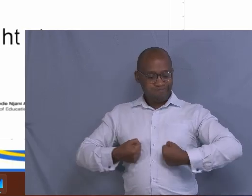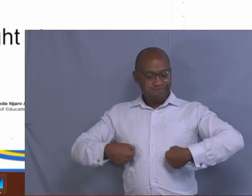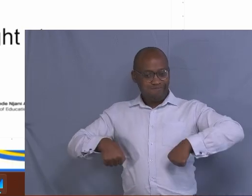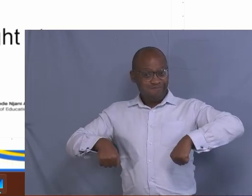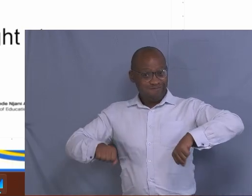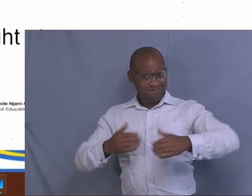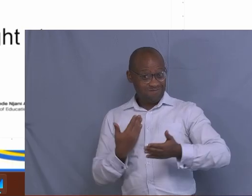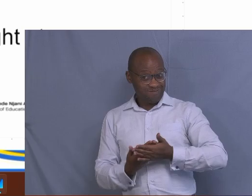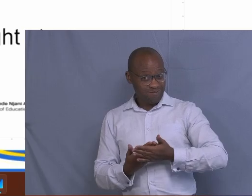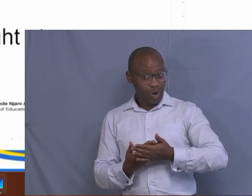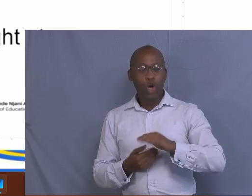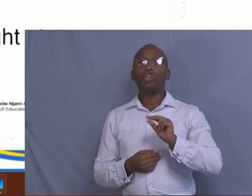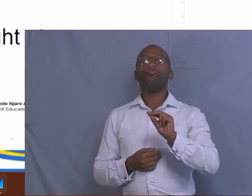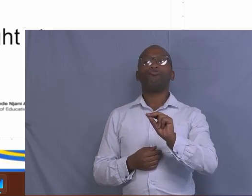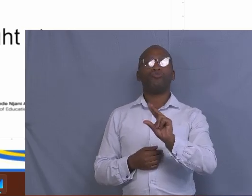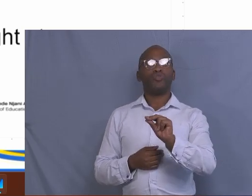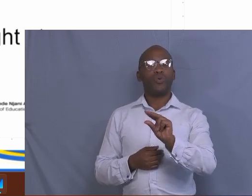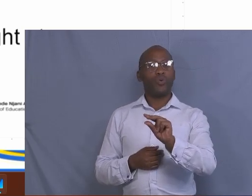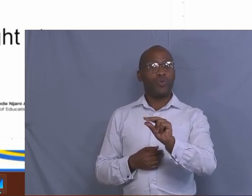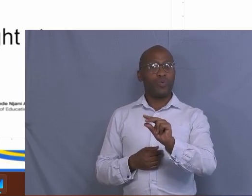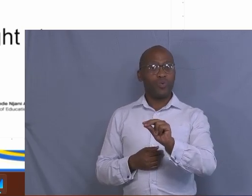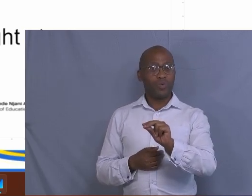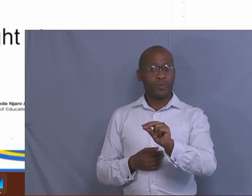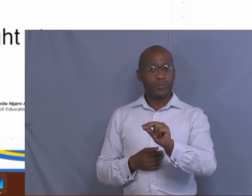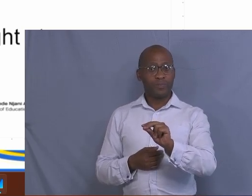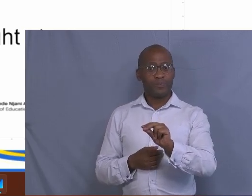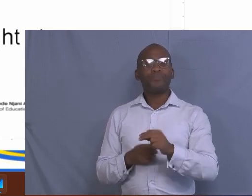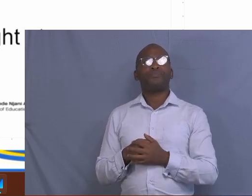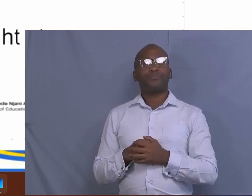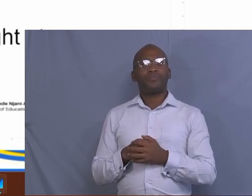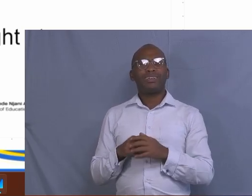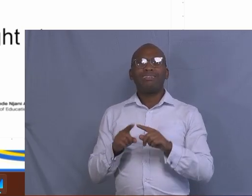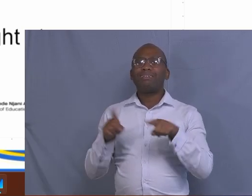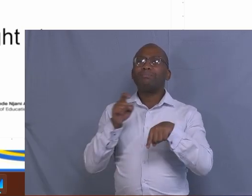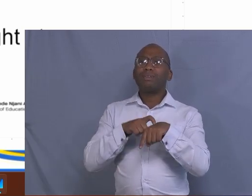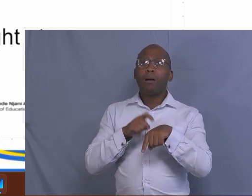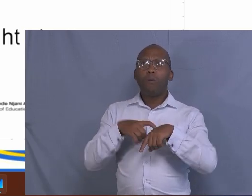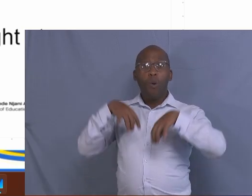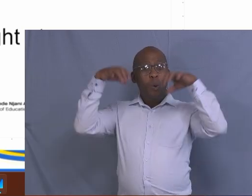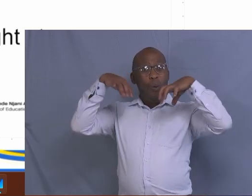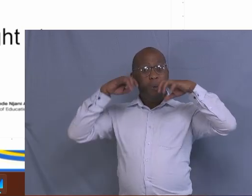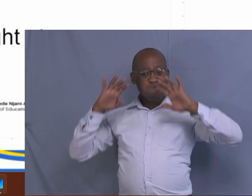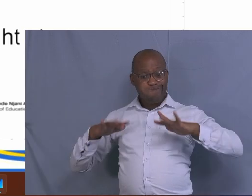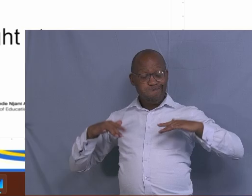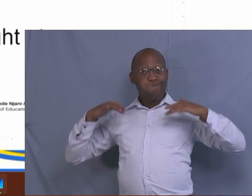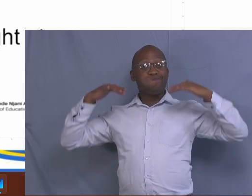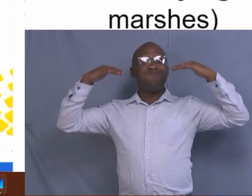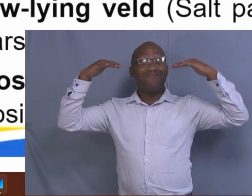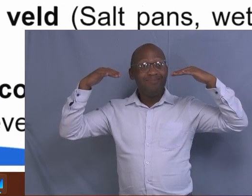also helps to respond to natural disasters such as the floods, the droughts, and so on.